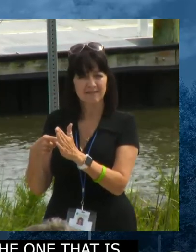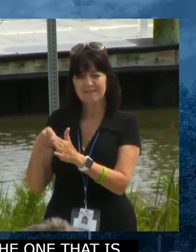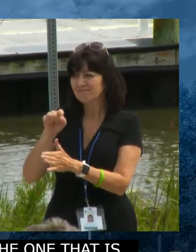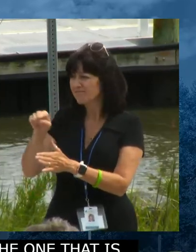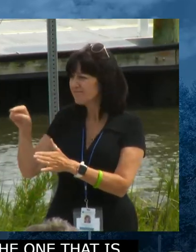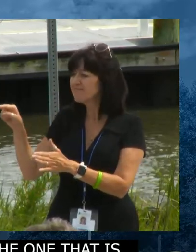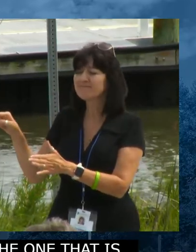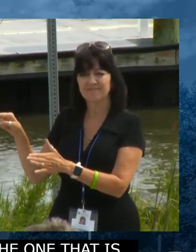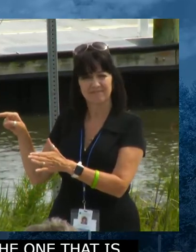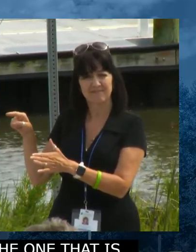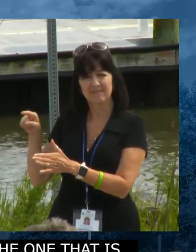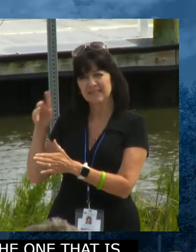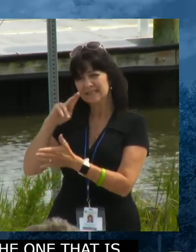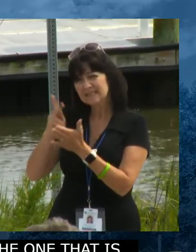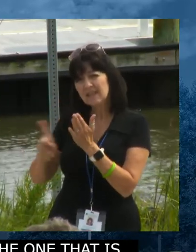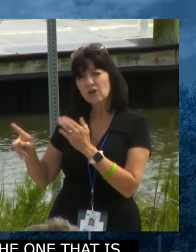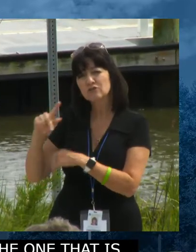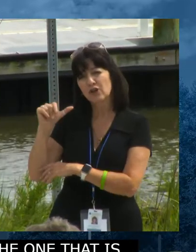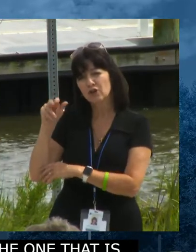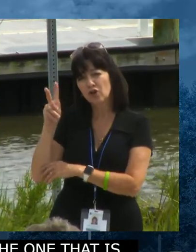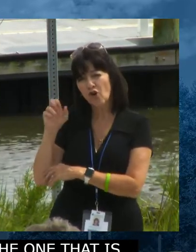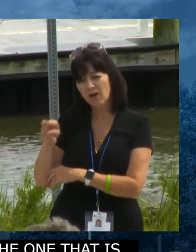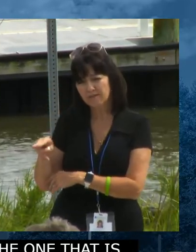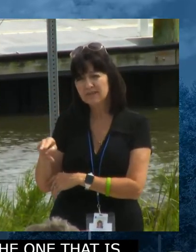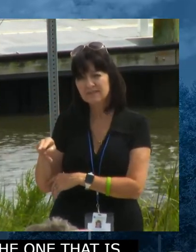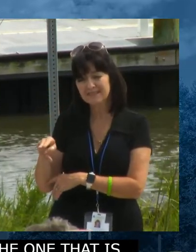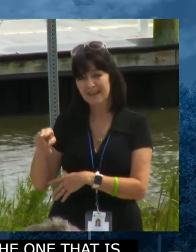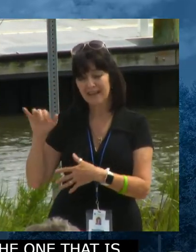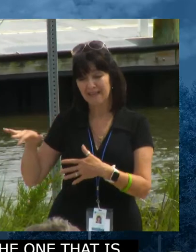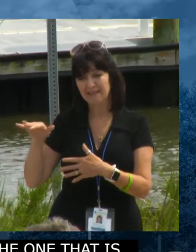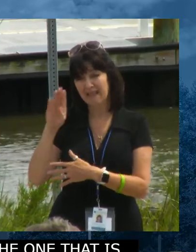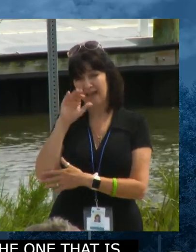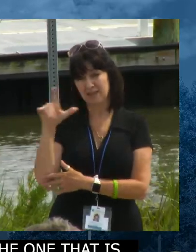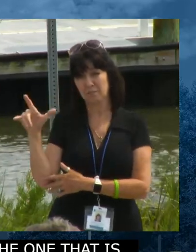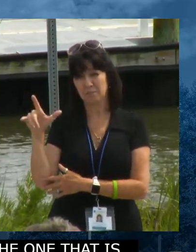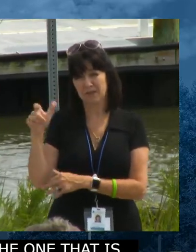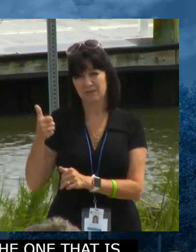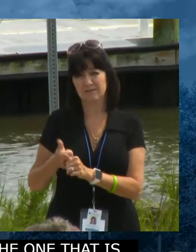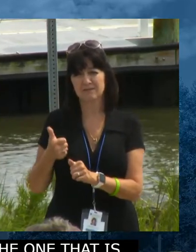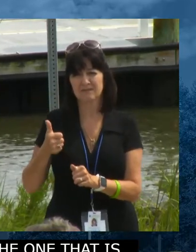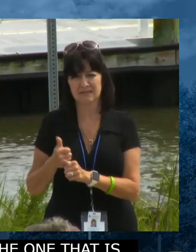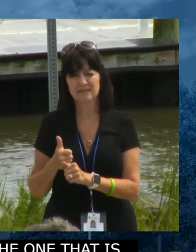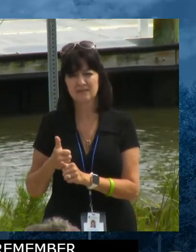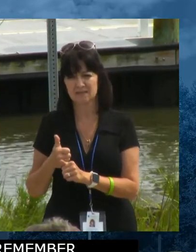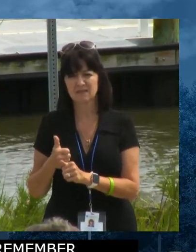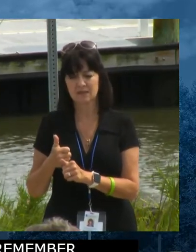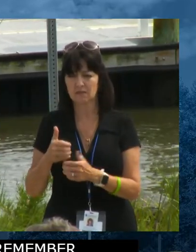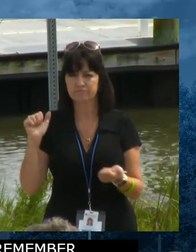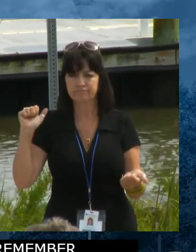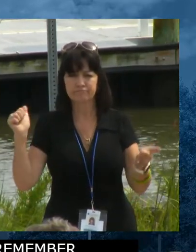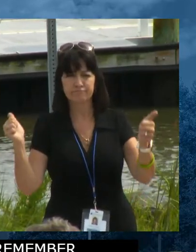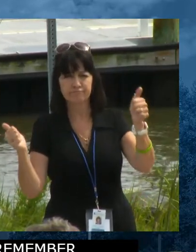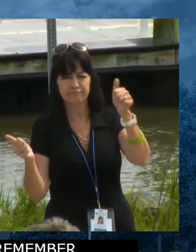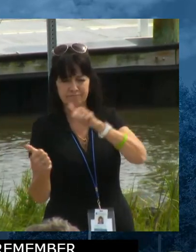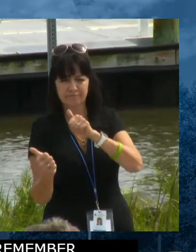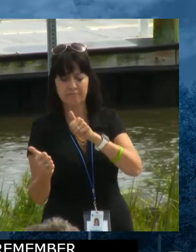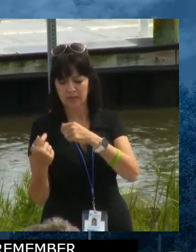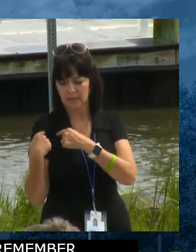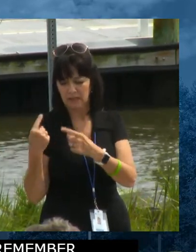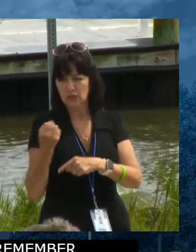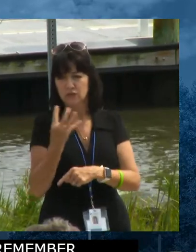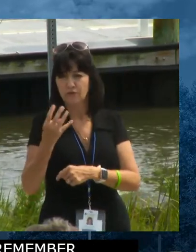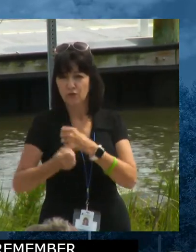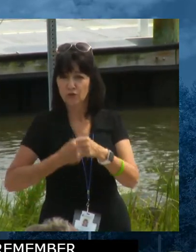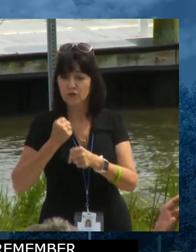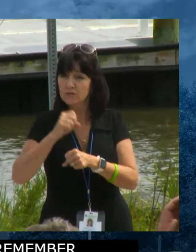year. Secretary Garvin. This bill has evolved so much over the last few years. And it started